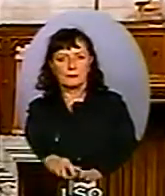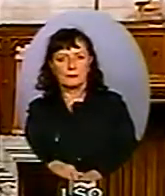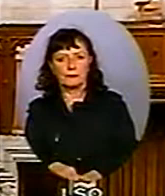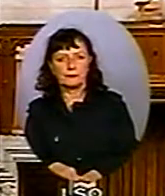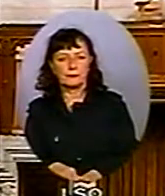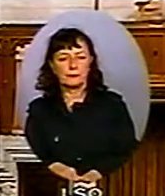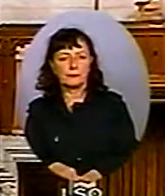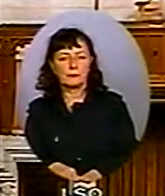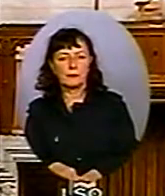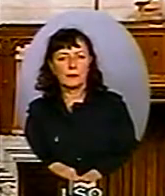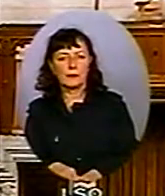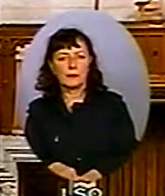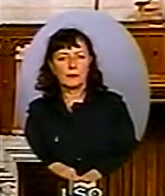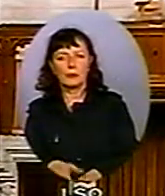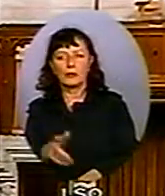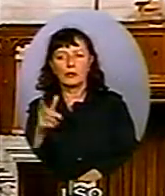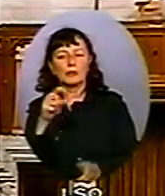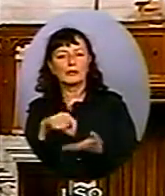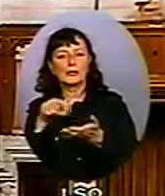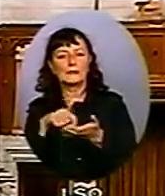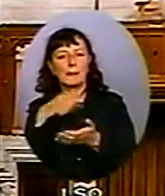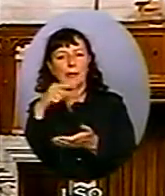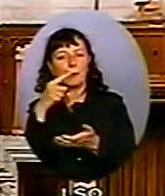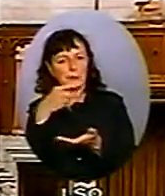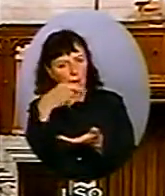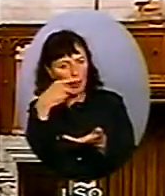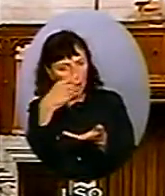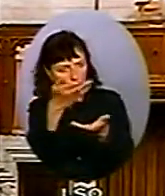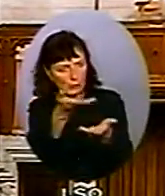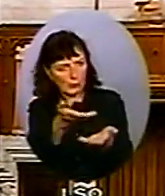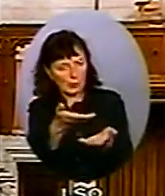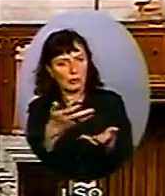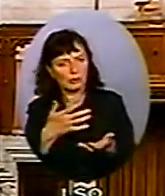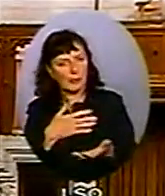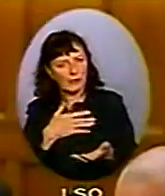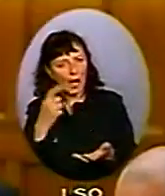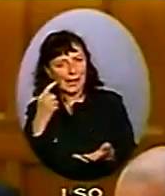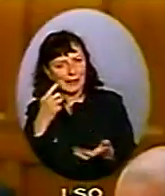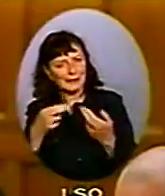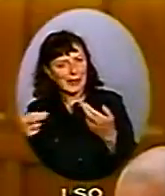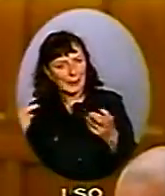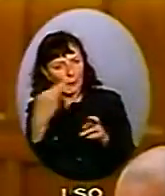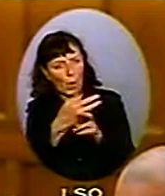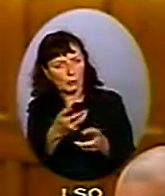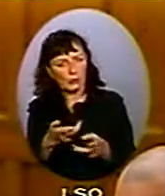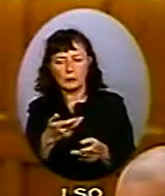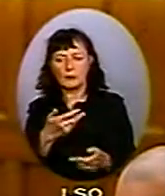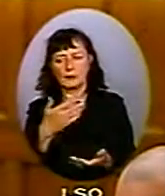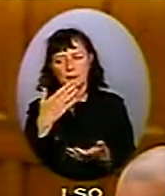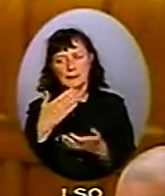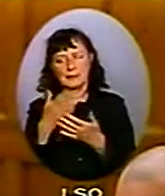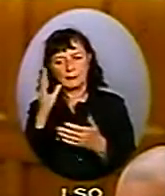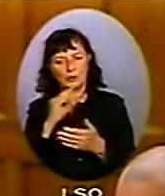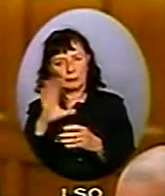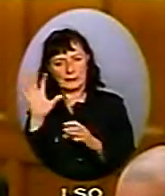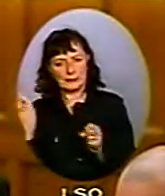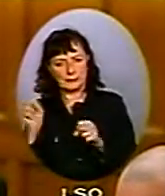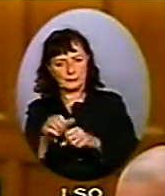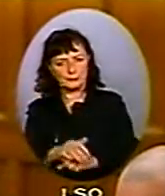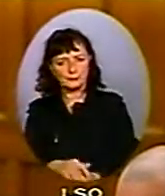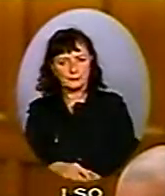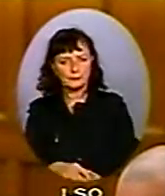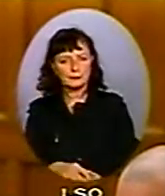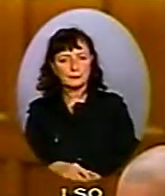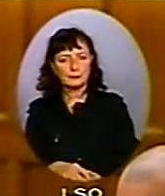Order. The Honourable Parliamentary Secretary has the floor, and I'd like to hear him finish the answer. The Honourable Parliamentary Secretary... Thank you, Mr. Speaker, as my colleagues here do. We have